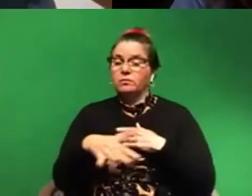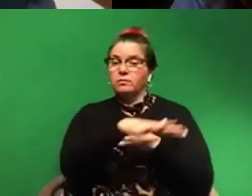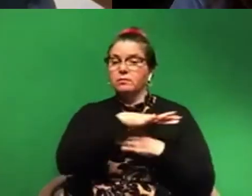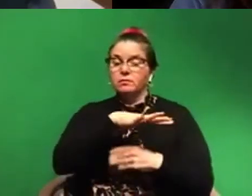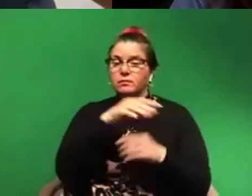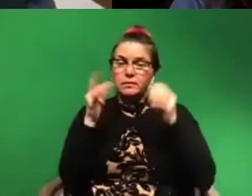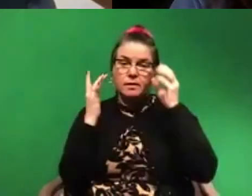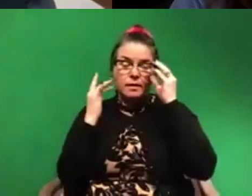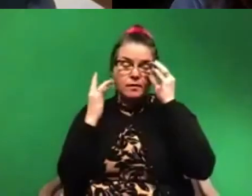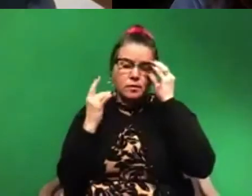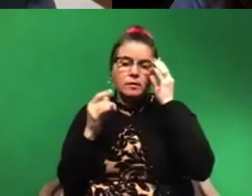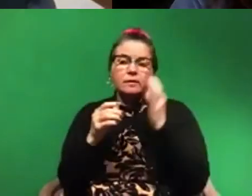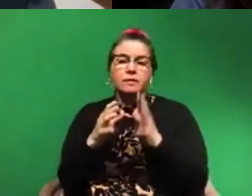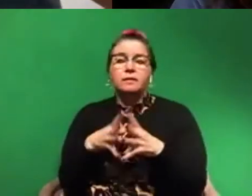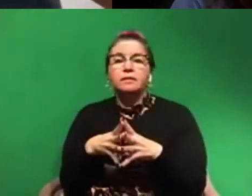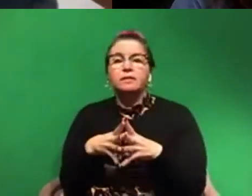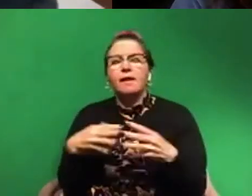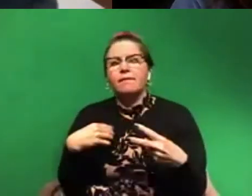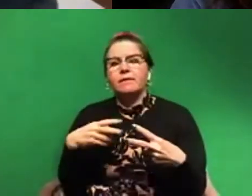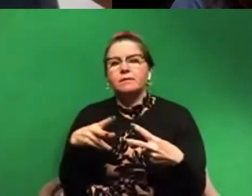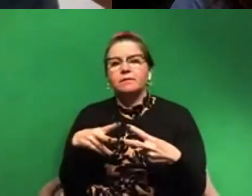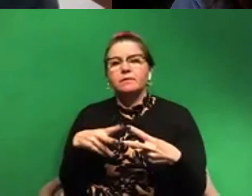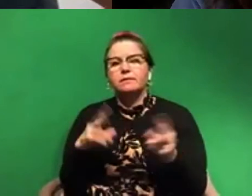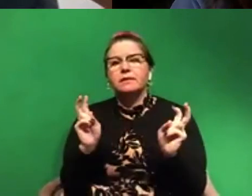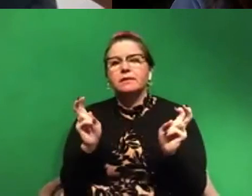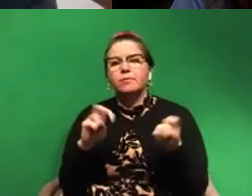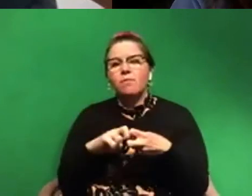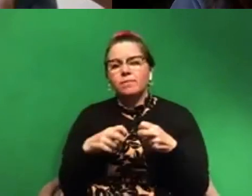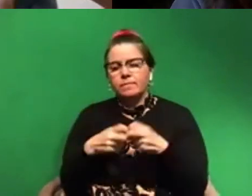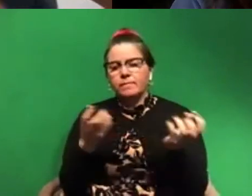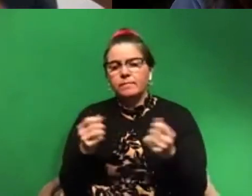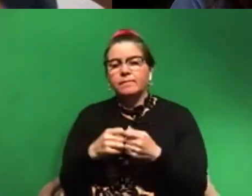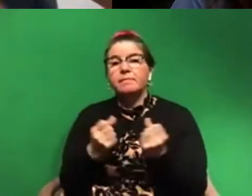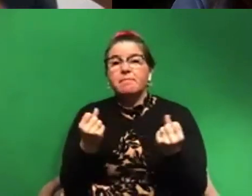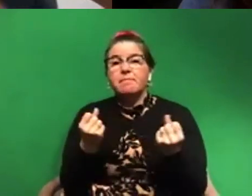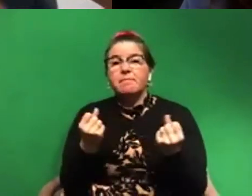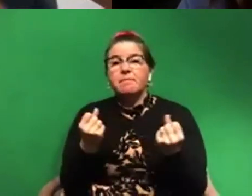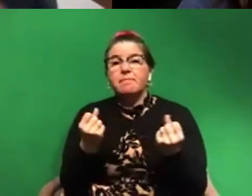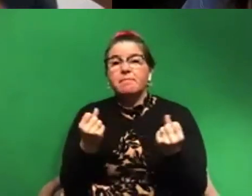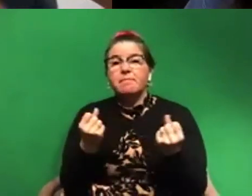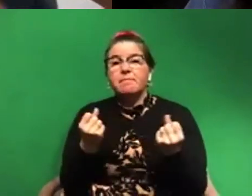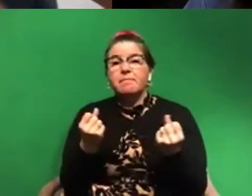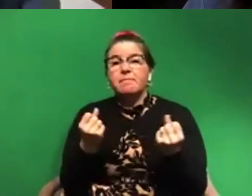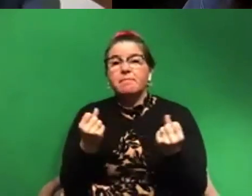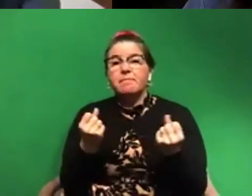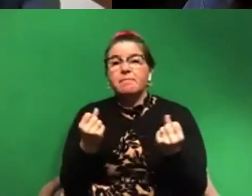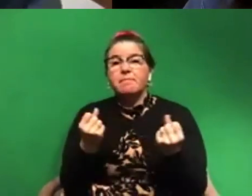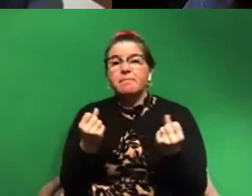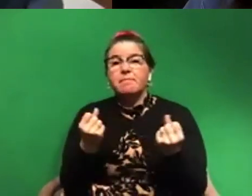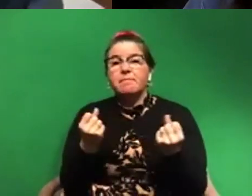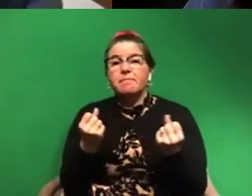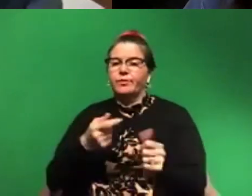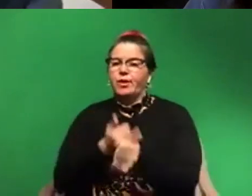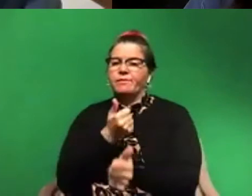couple of issues. Um, there are a lot of people here. It's, that's the core threat. When you have that many people